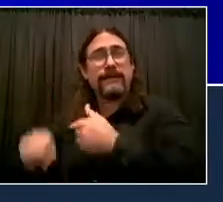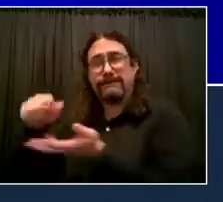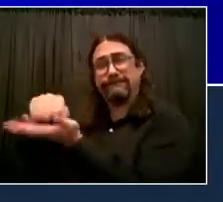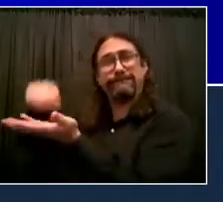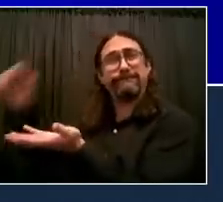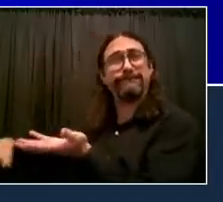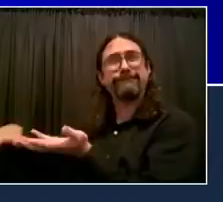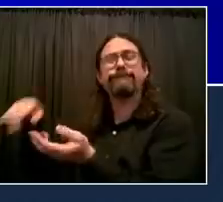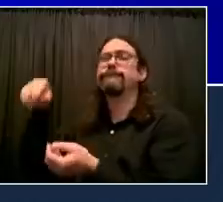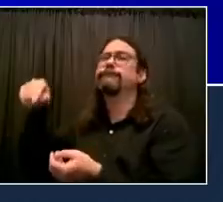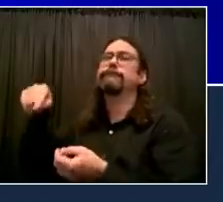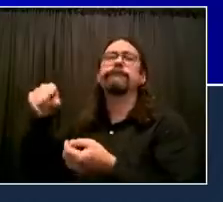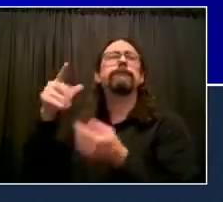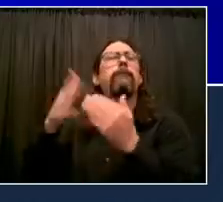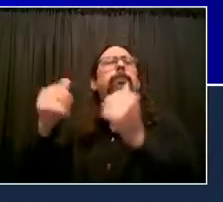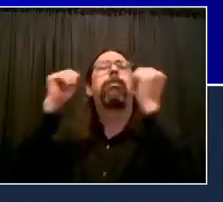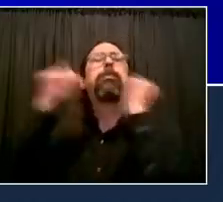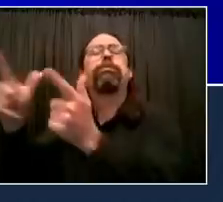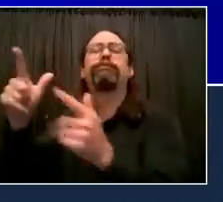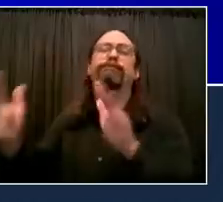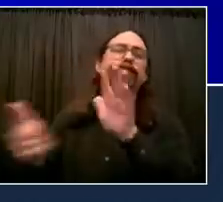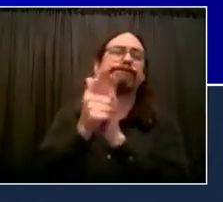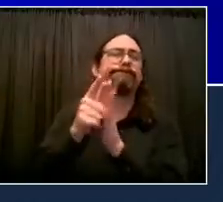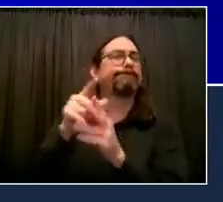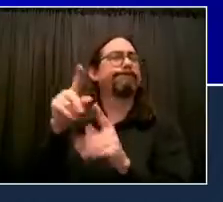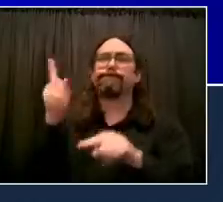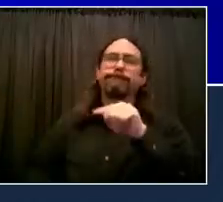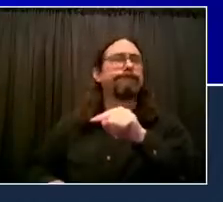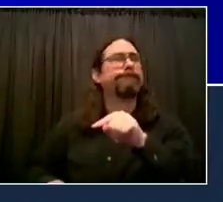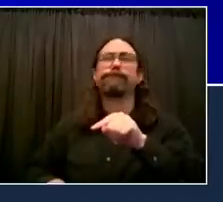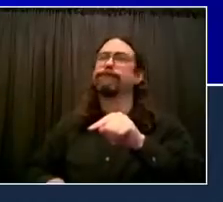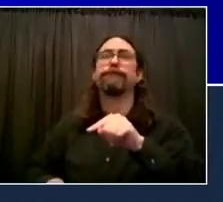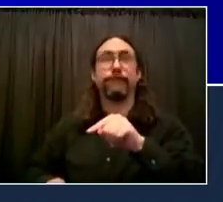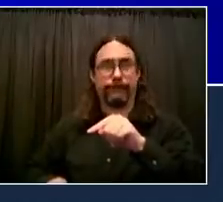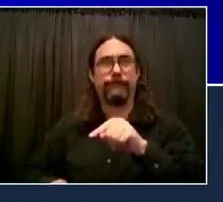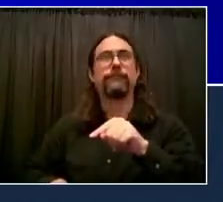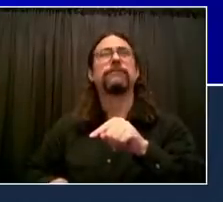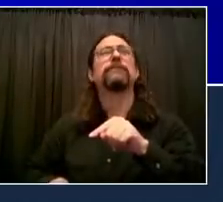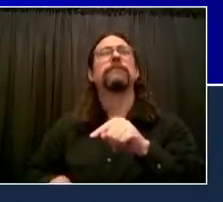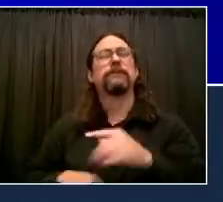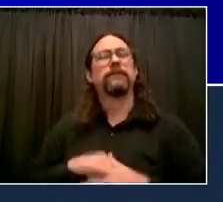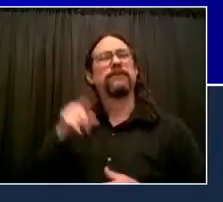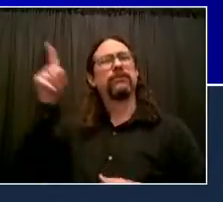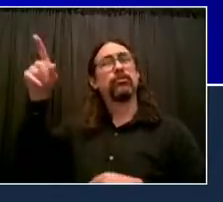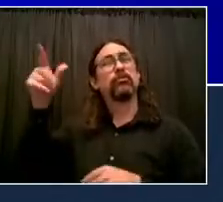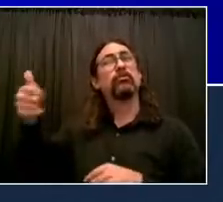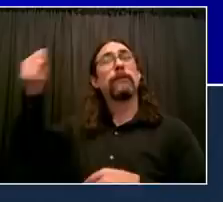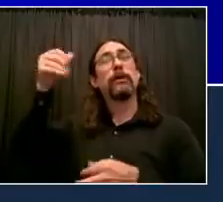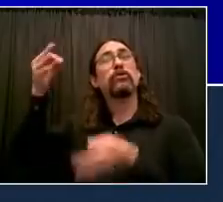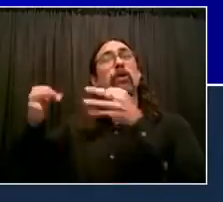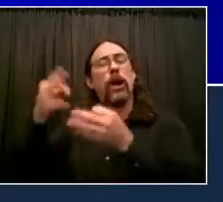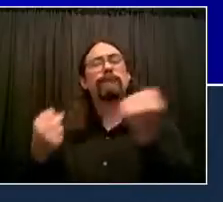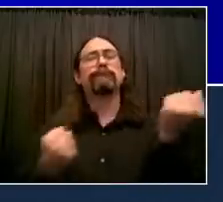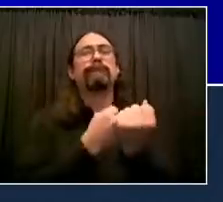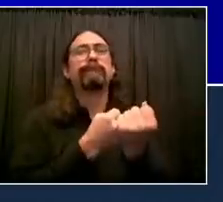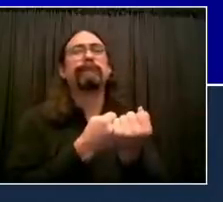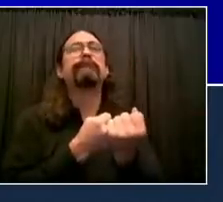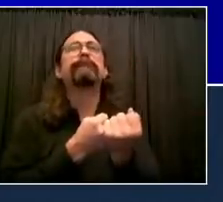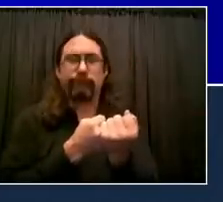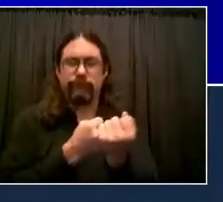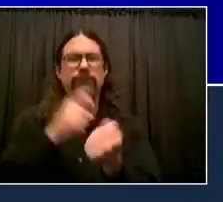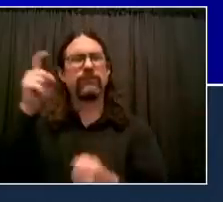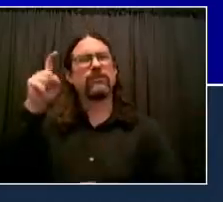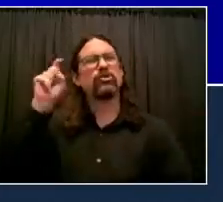for us here in new york for the entire country is a direct assault on the rights of women let's not mince words here this will